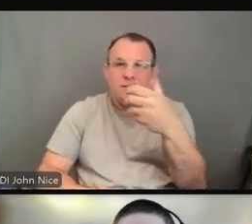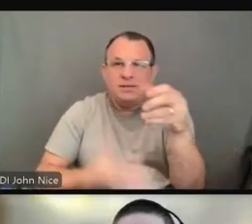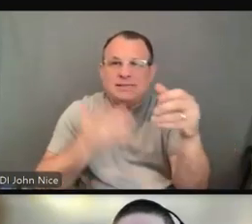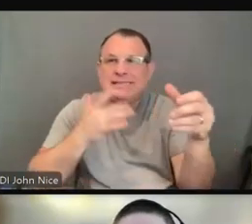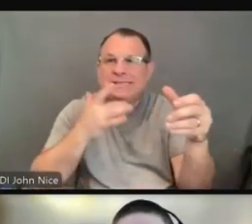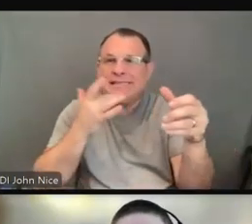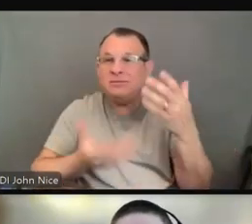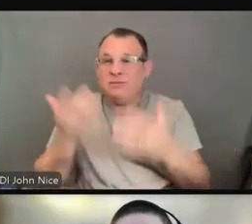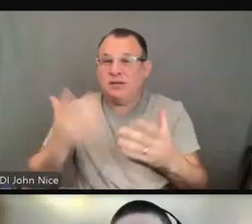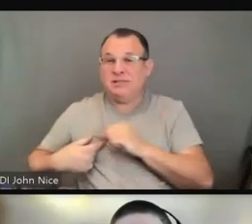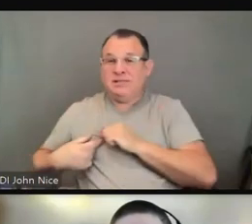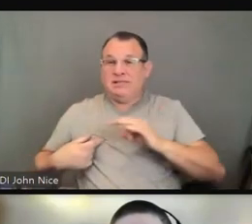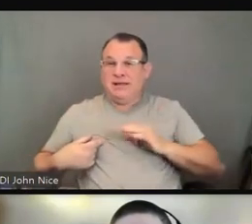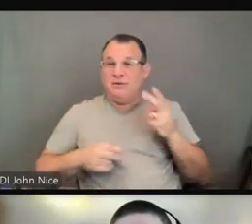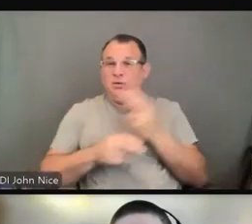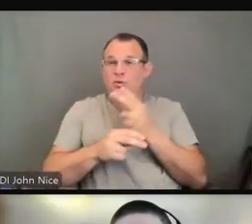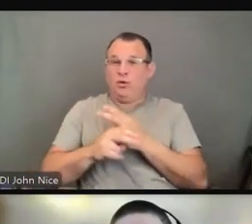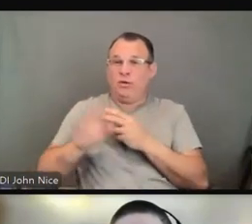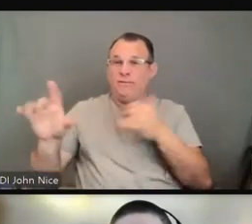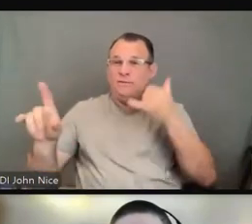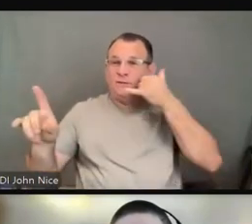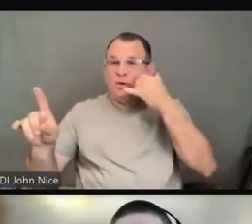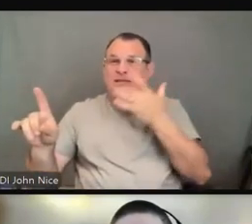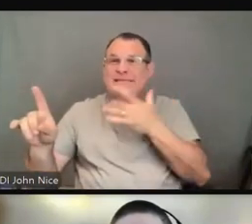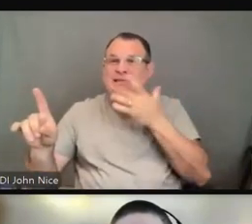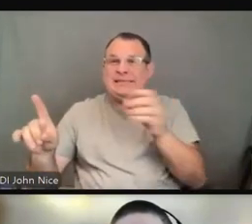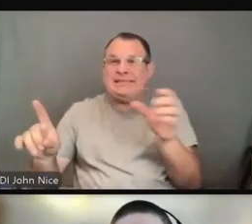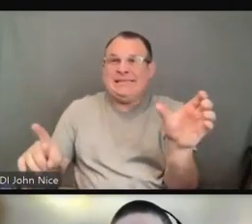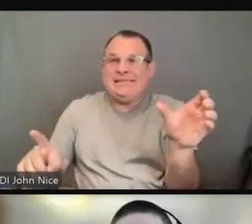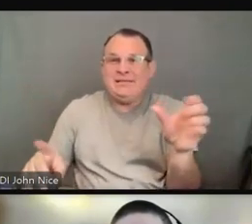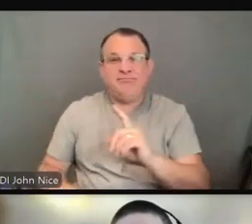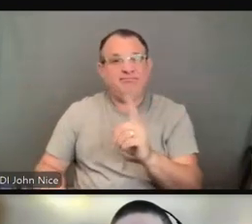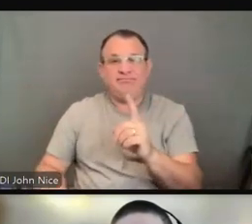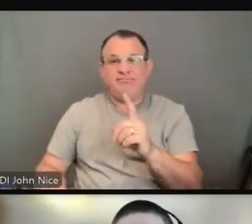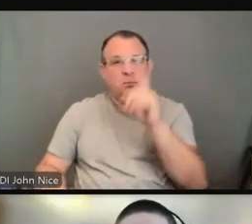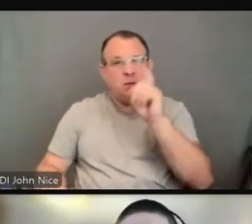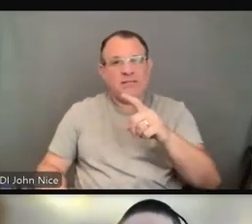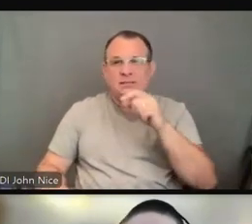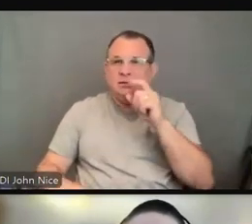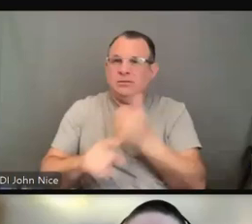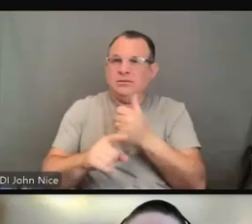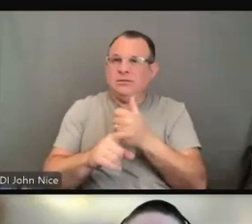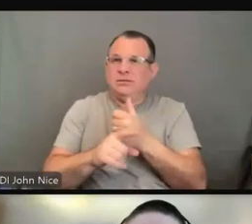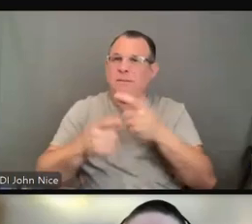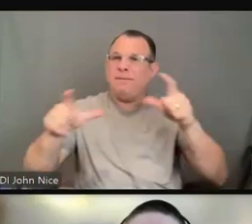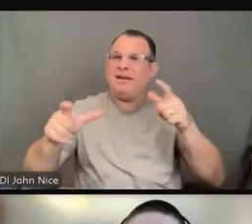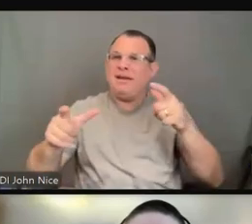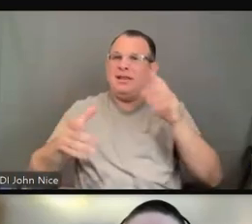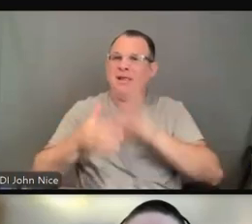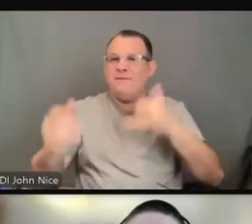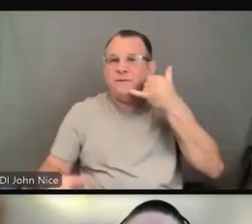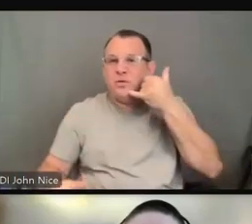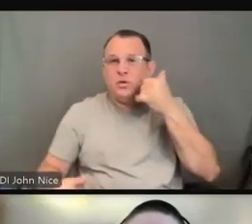and that may not actually provide a large or sharp enough image for effective communication.